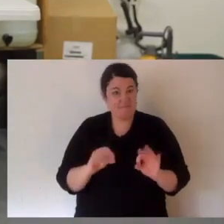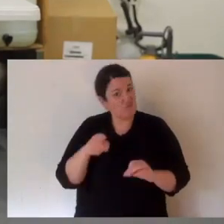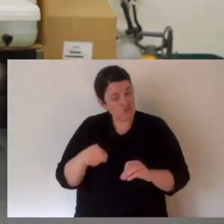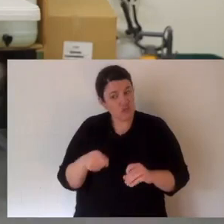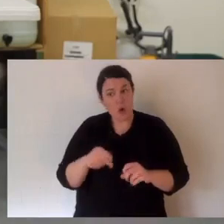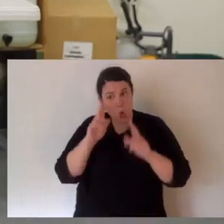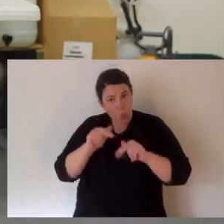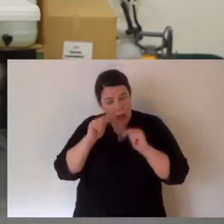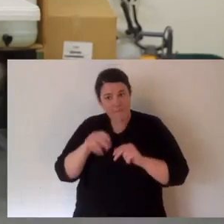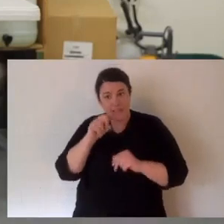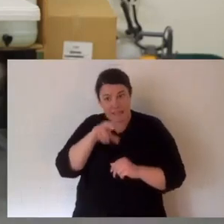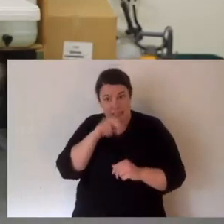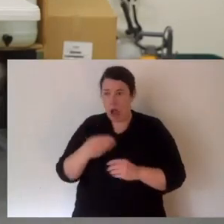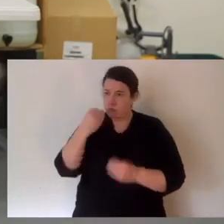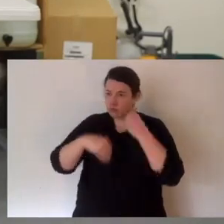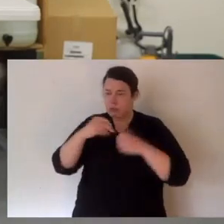come out. Let's see how it goes.